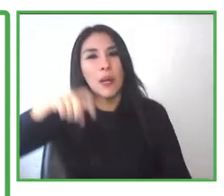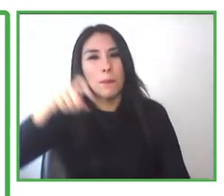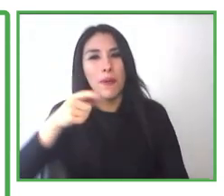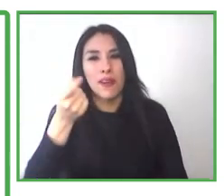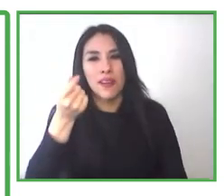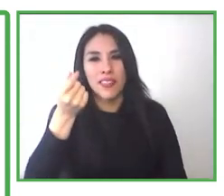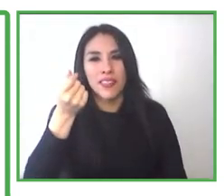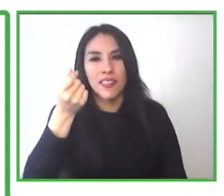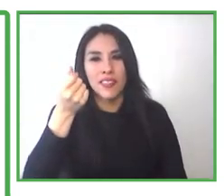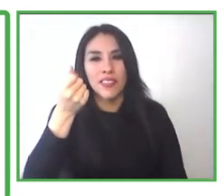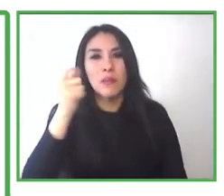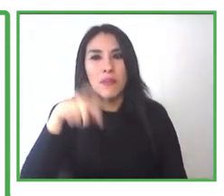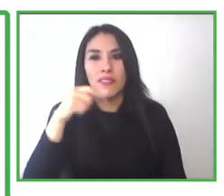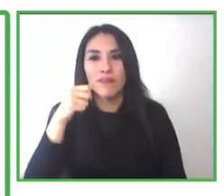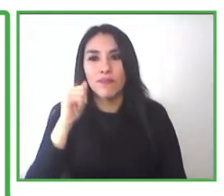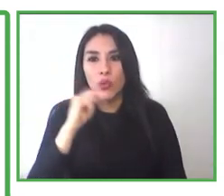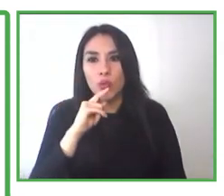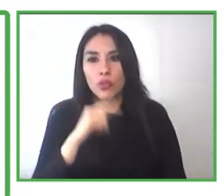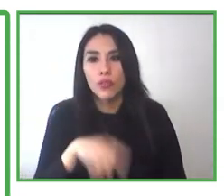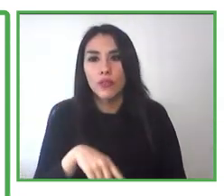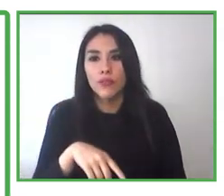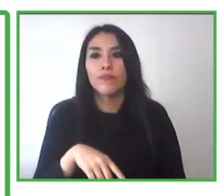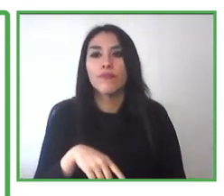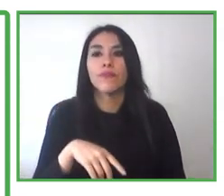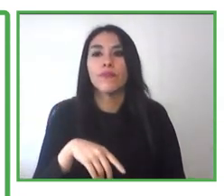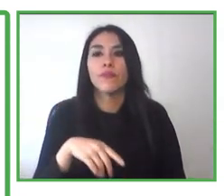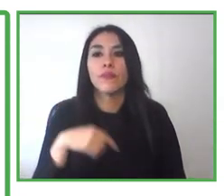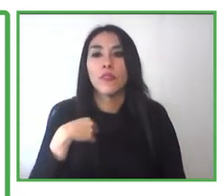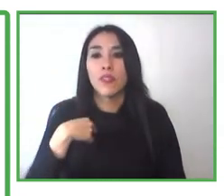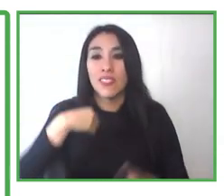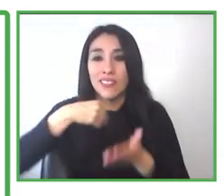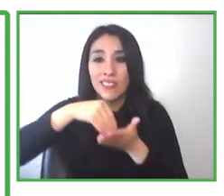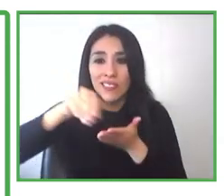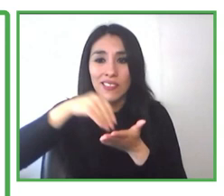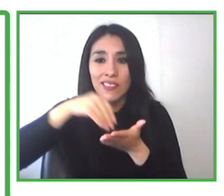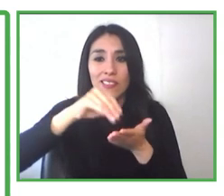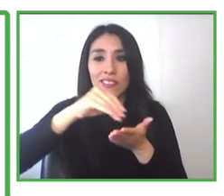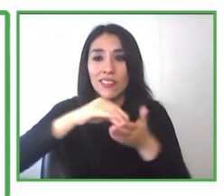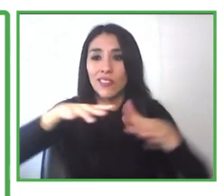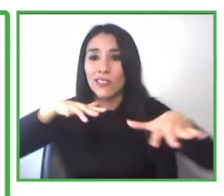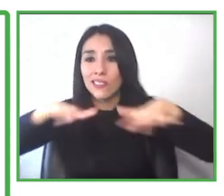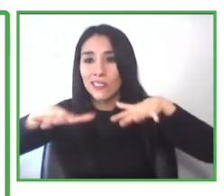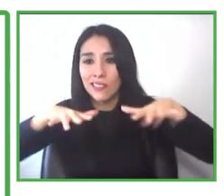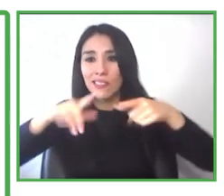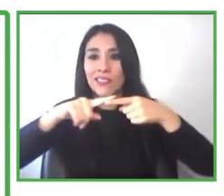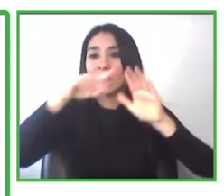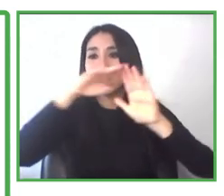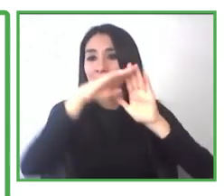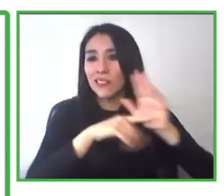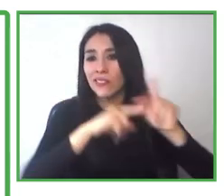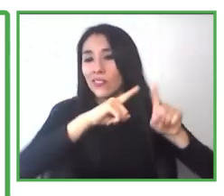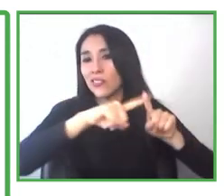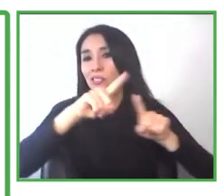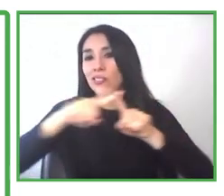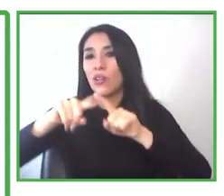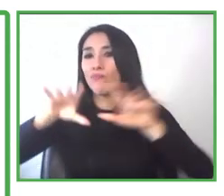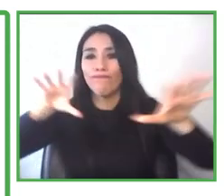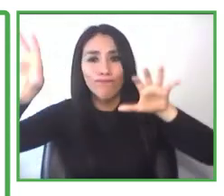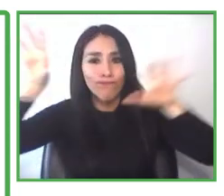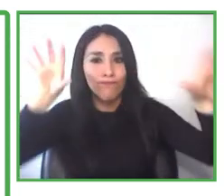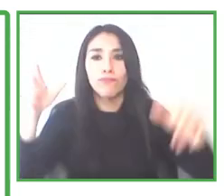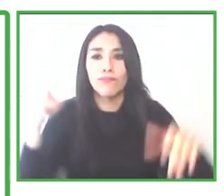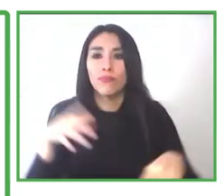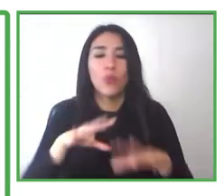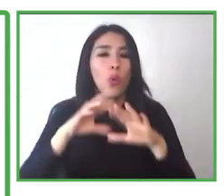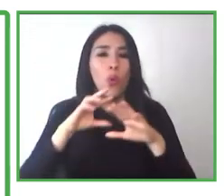has a direct financing for furniture and, and, and to,